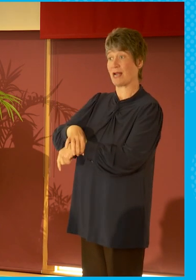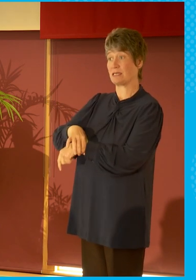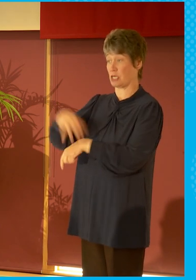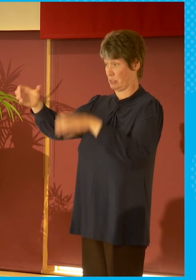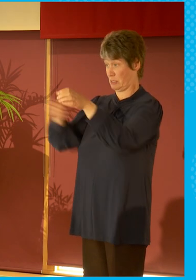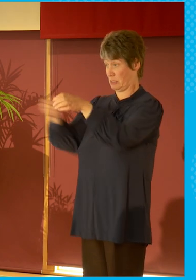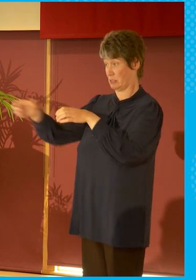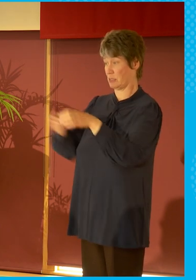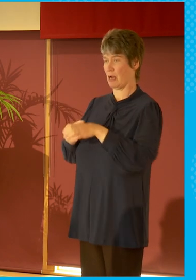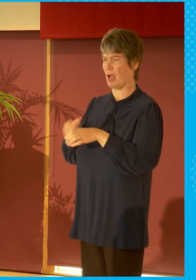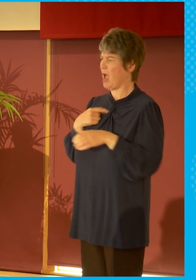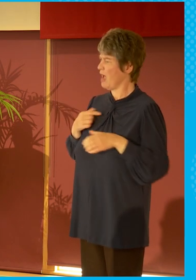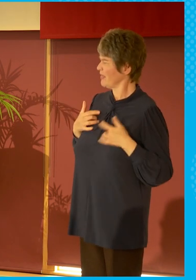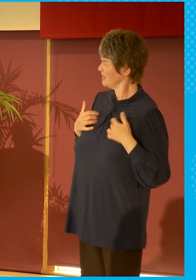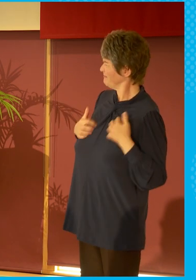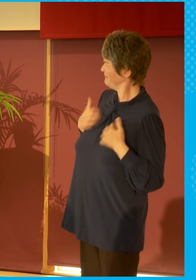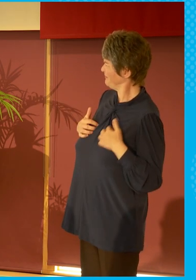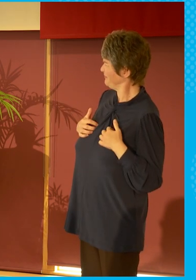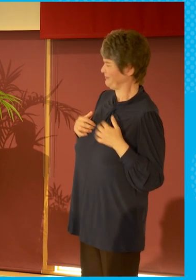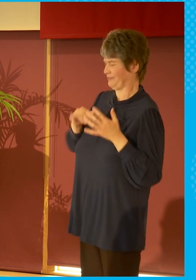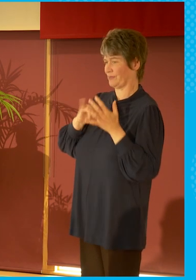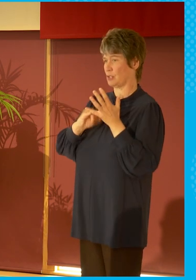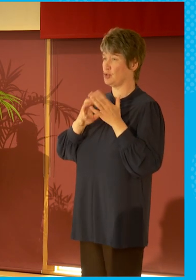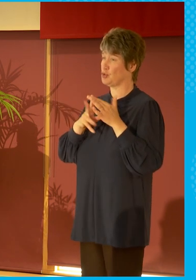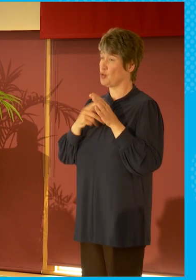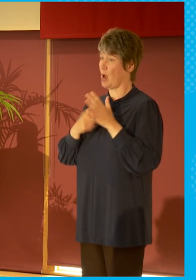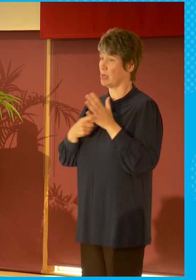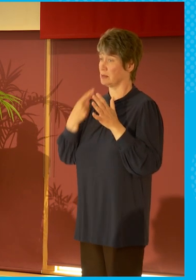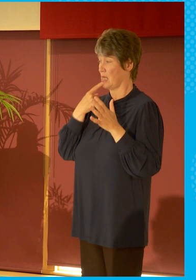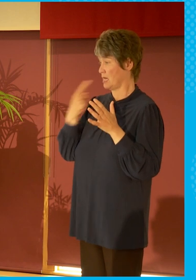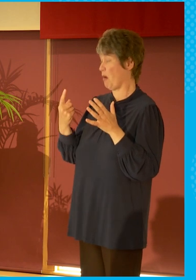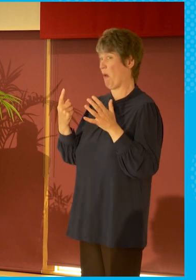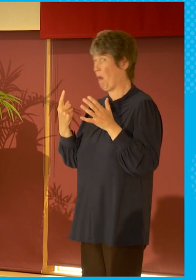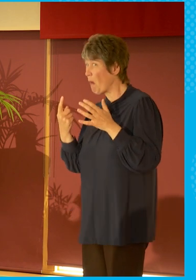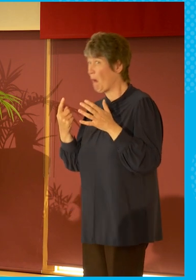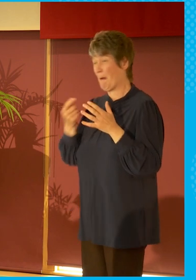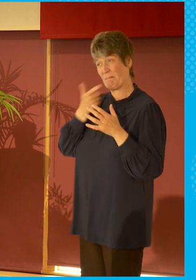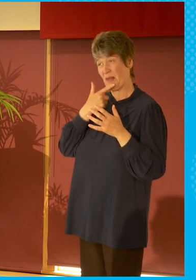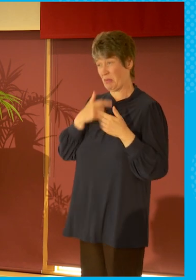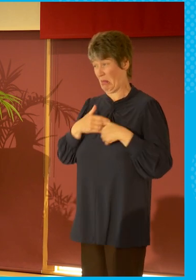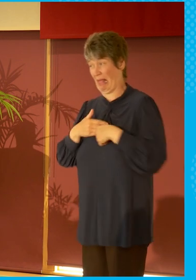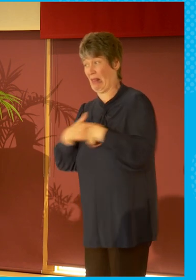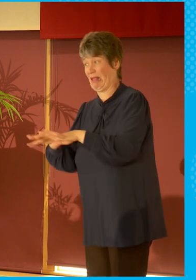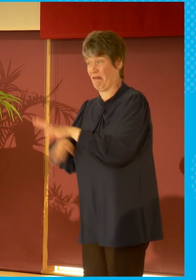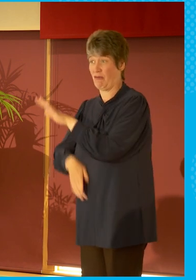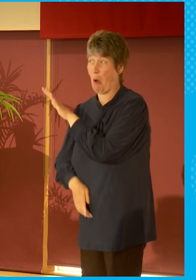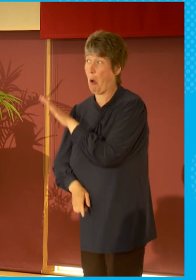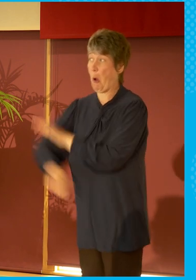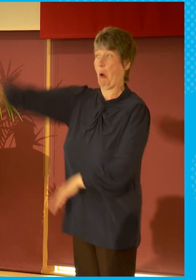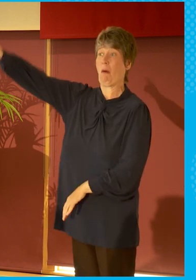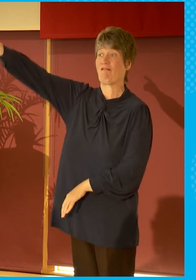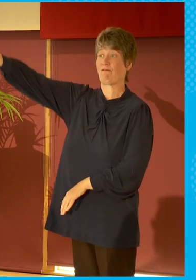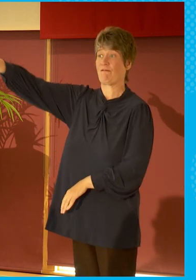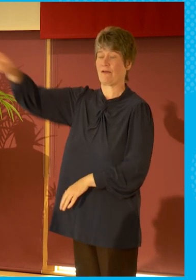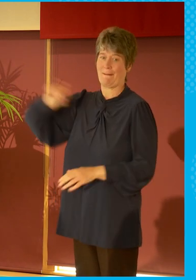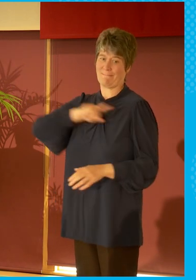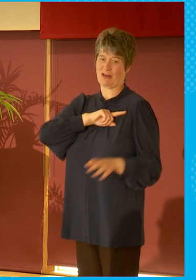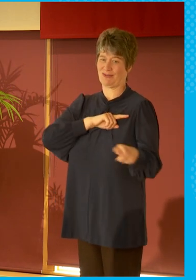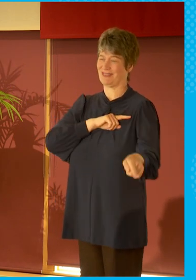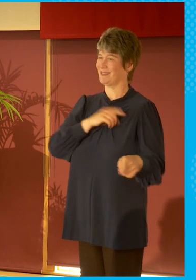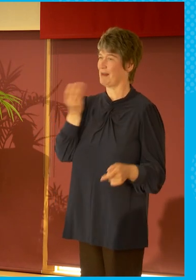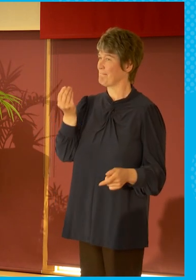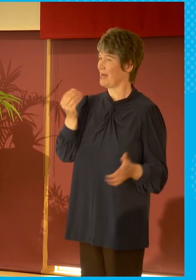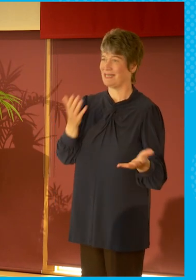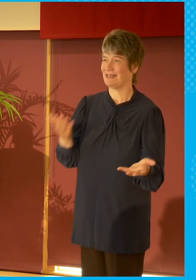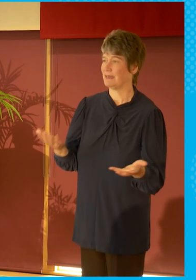Scotland. And I think money talks and I get that. But the number of apprentices has changed exponentially, both in the BBC